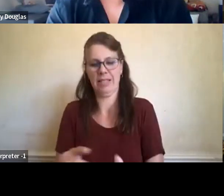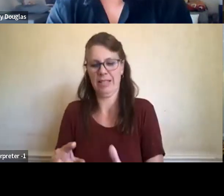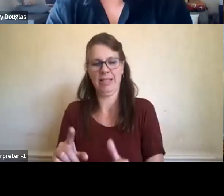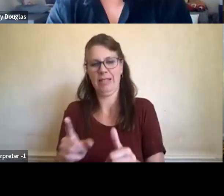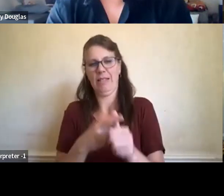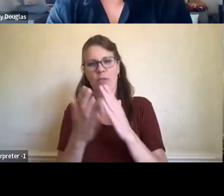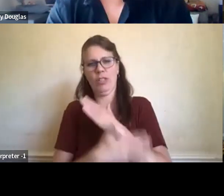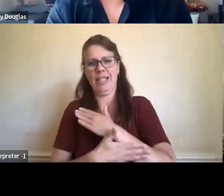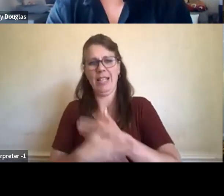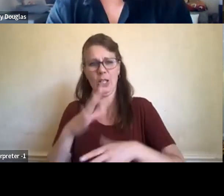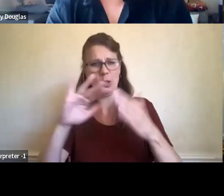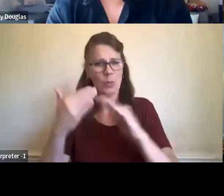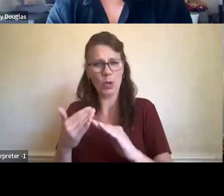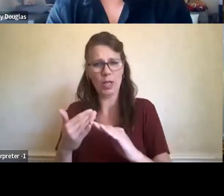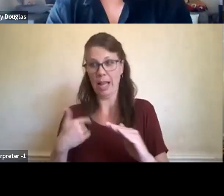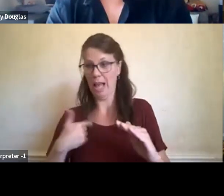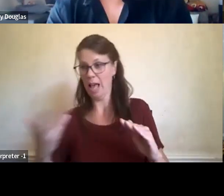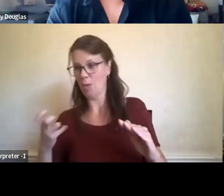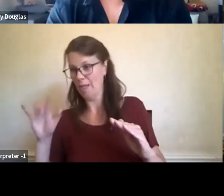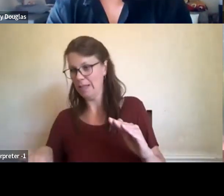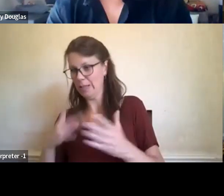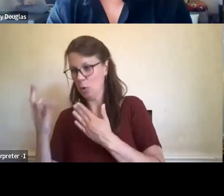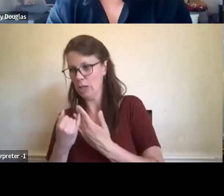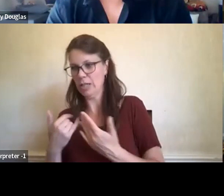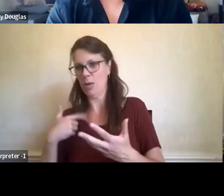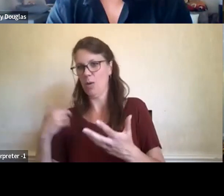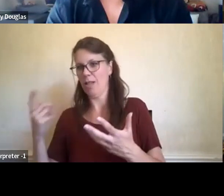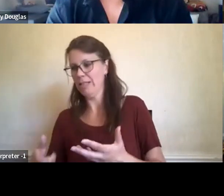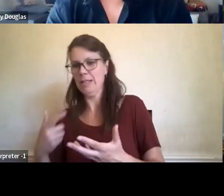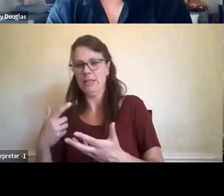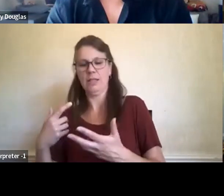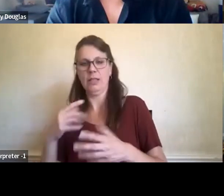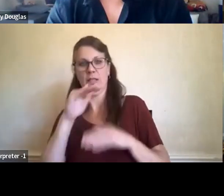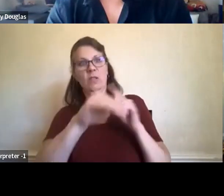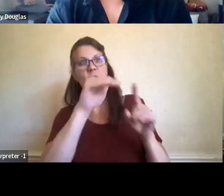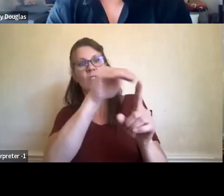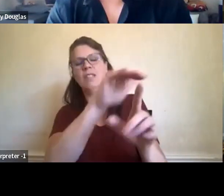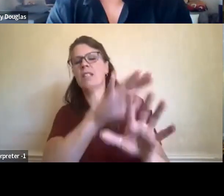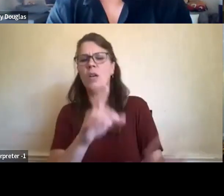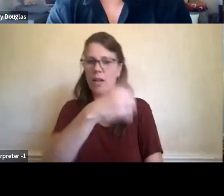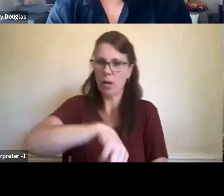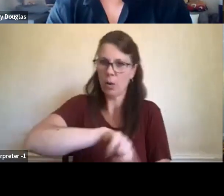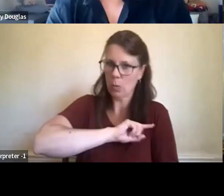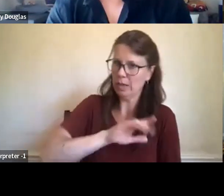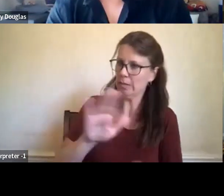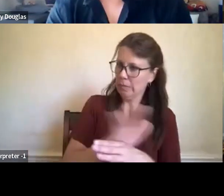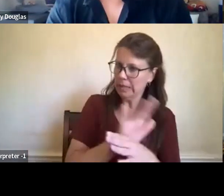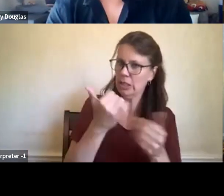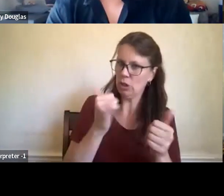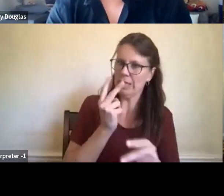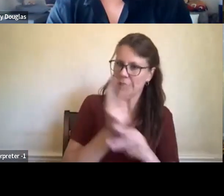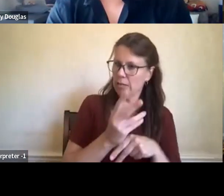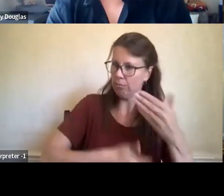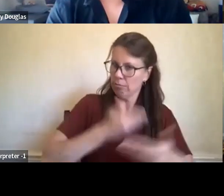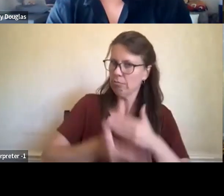because they're so busy trying to sort of maintain their territories, their communities. So be thoughtful